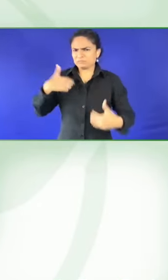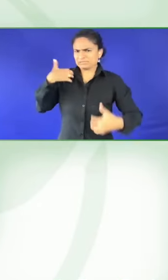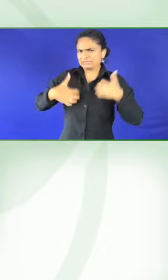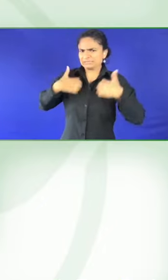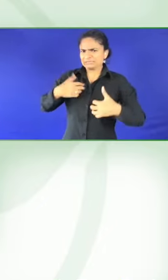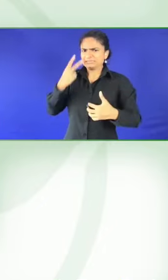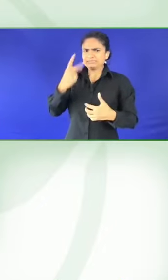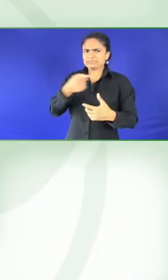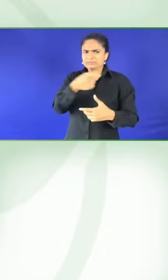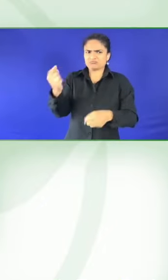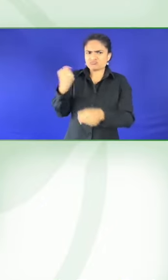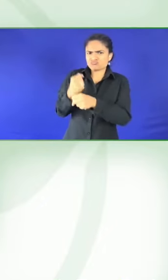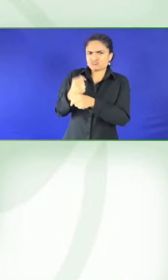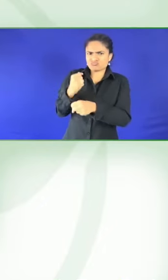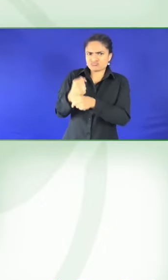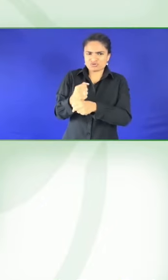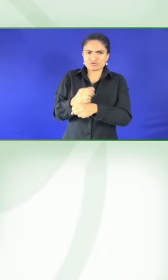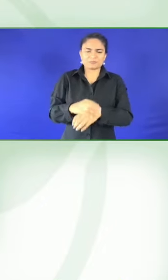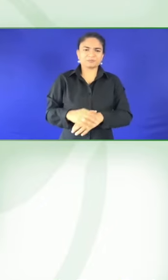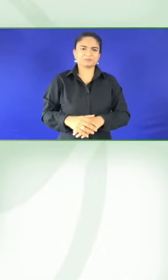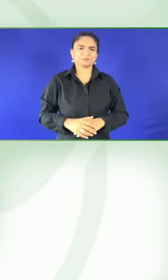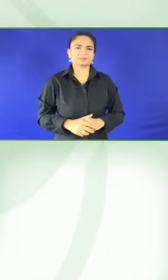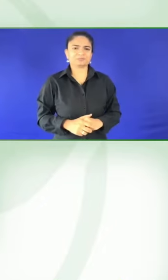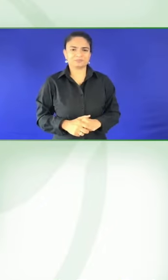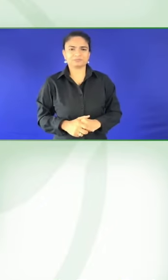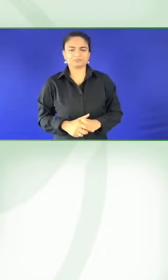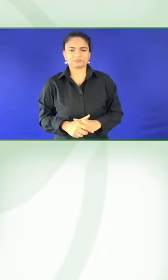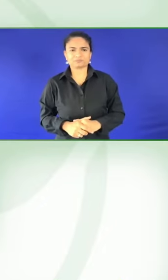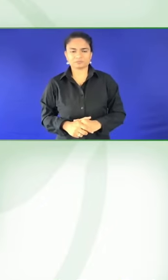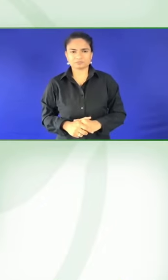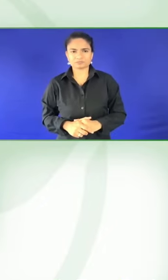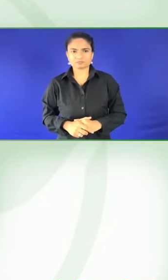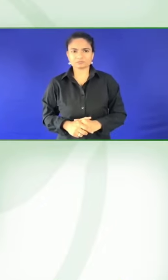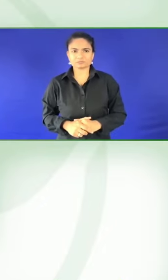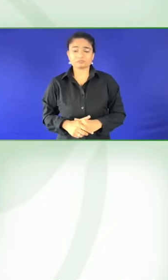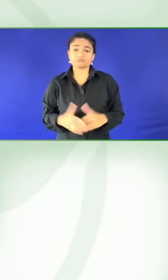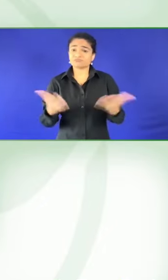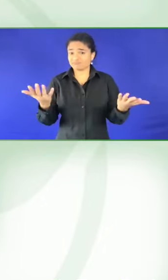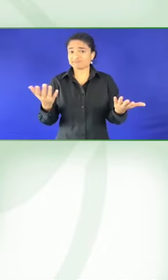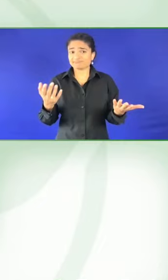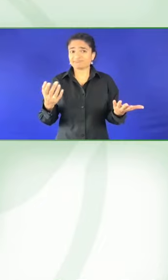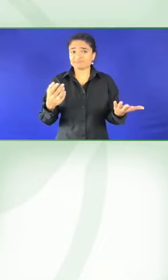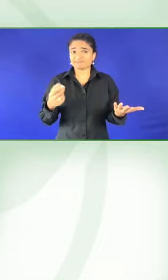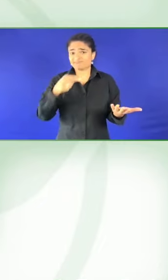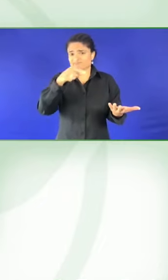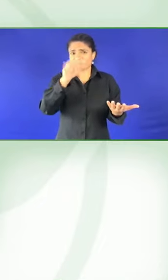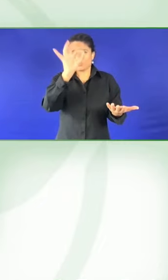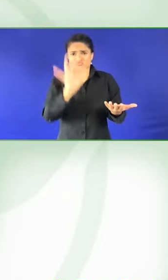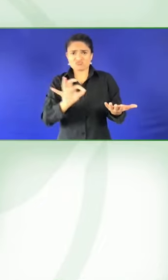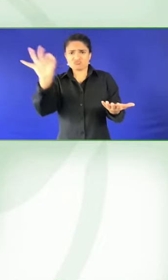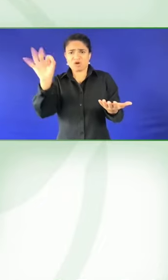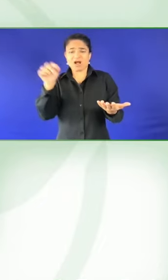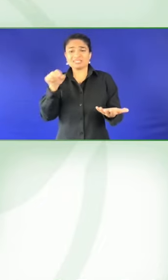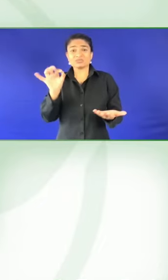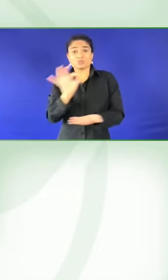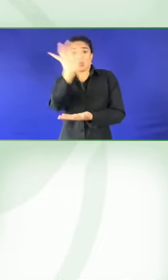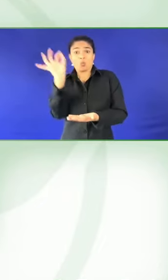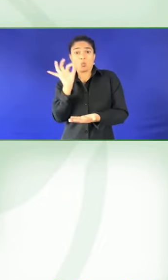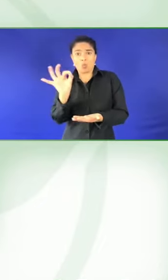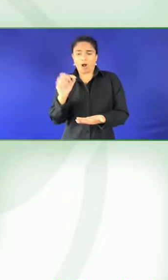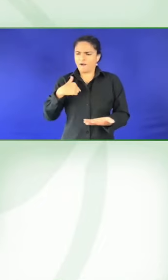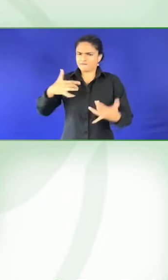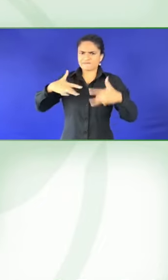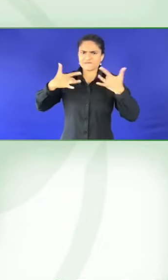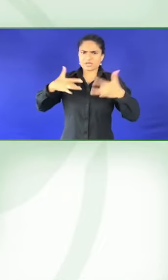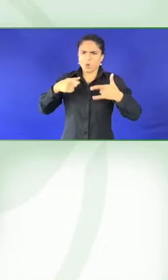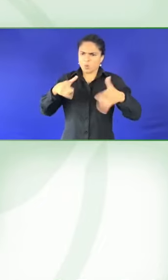signers in their own language that from their own local communities. There's not many deaf children in general who